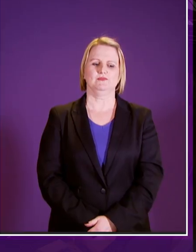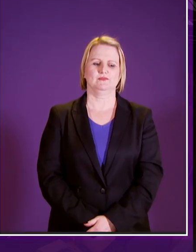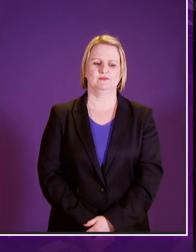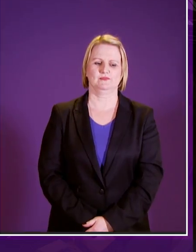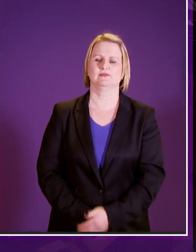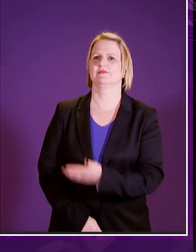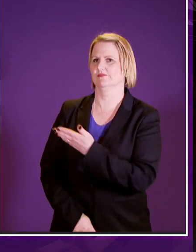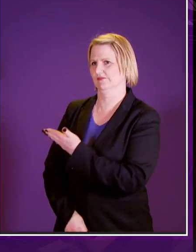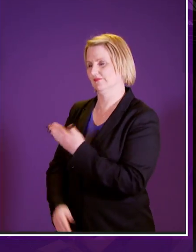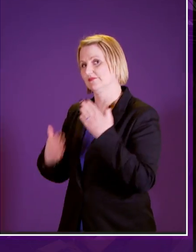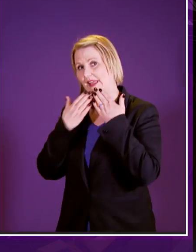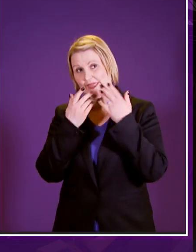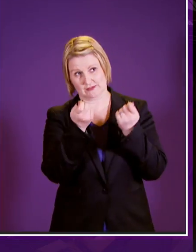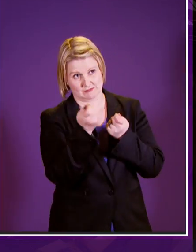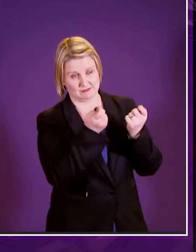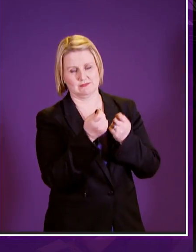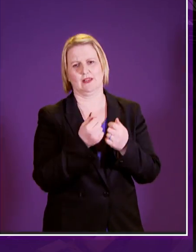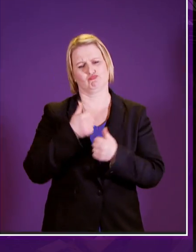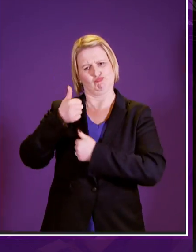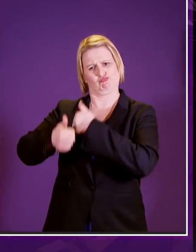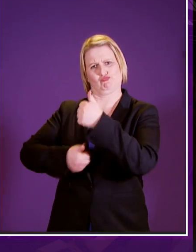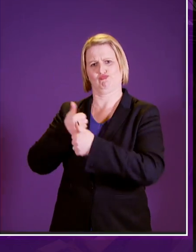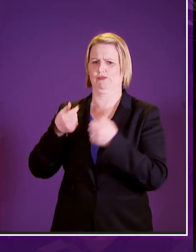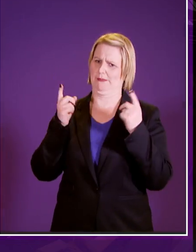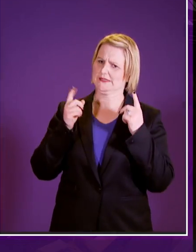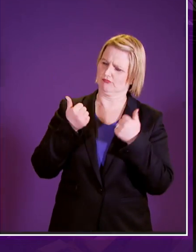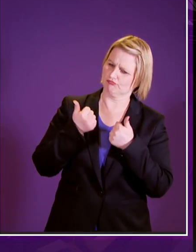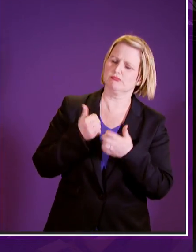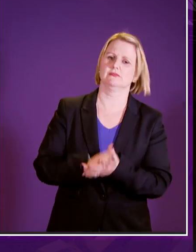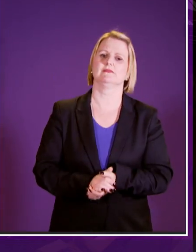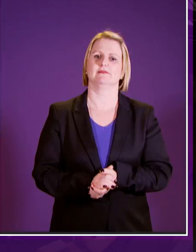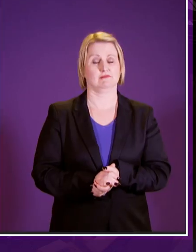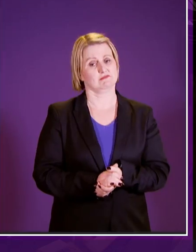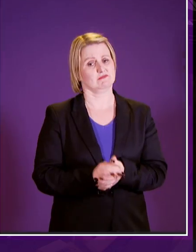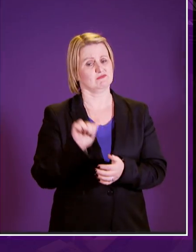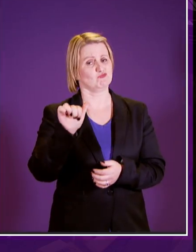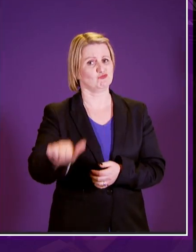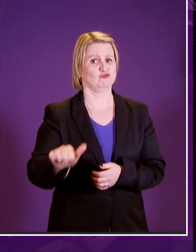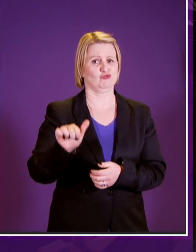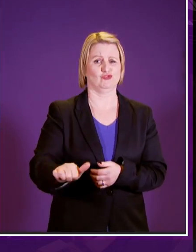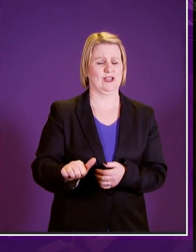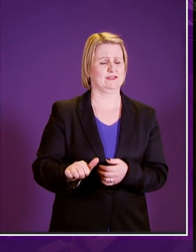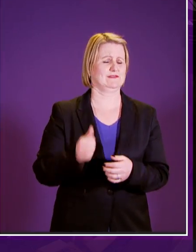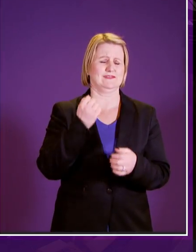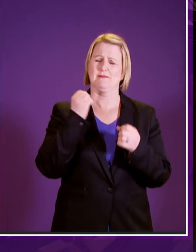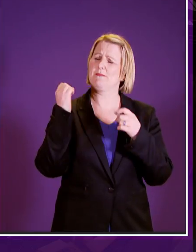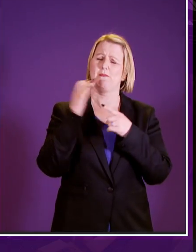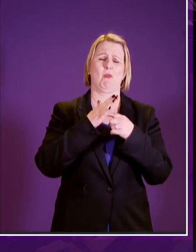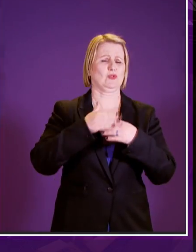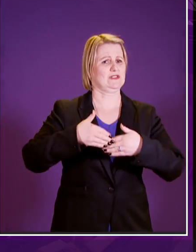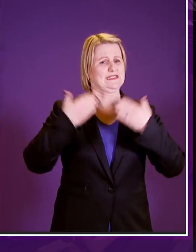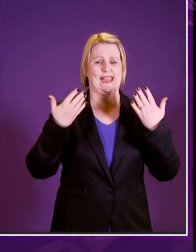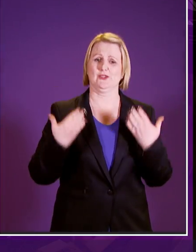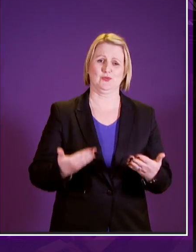thank you deputy presiding officer and if i may say so well said minister this is as the minister said another one of those very important days in the